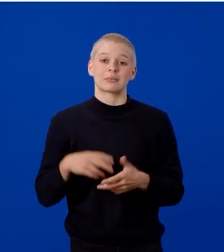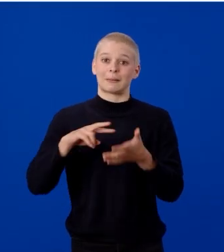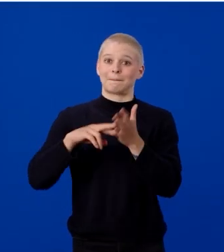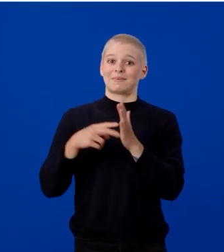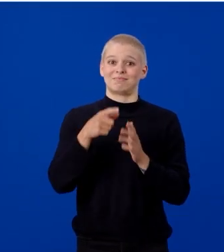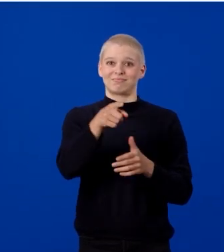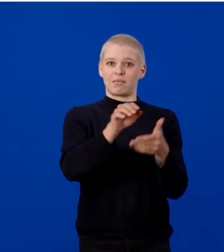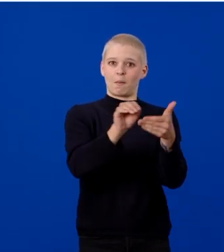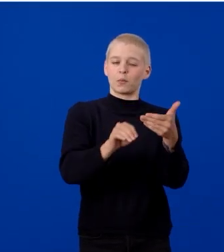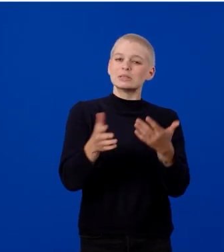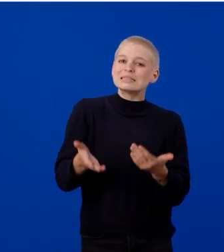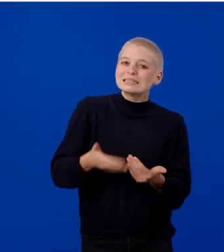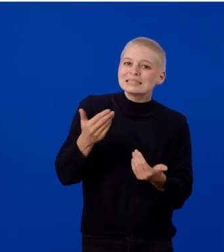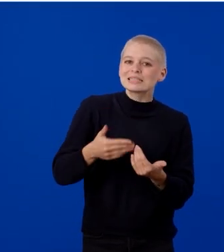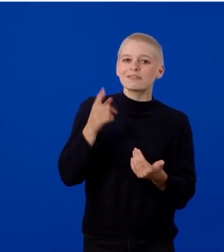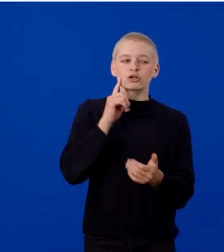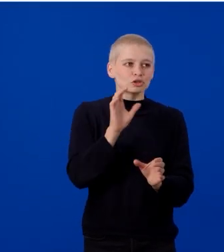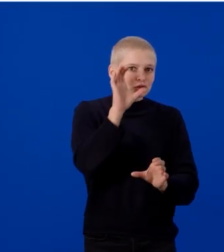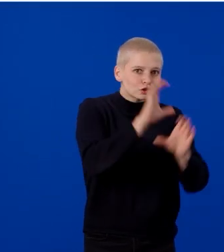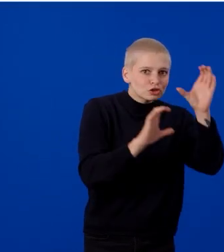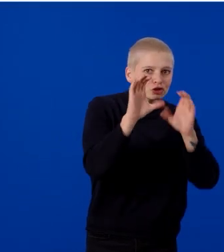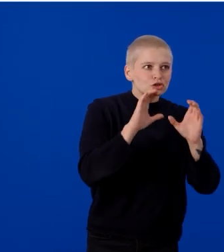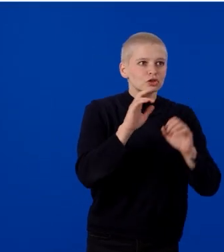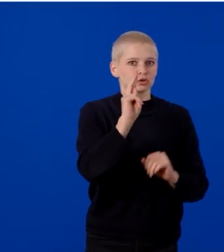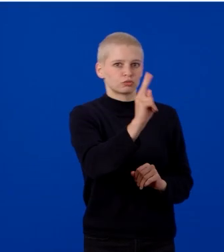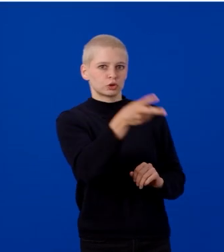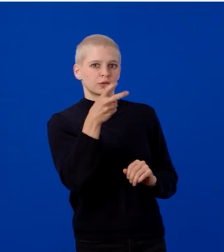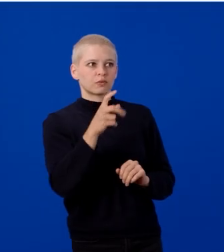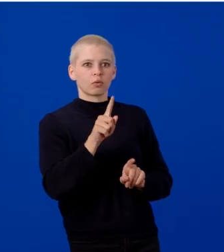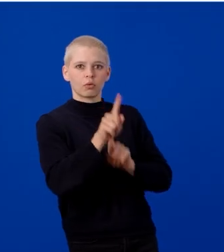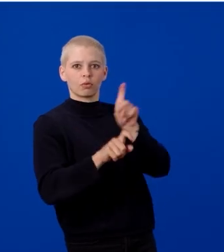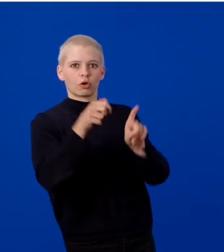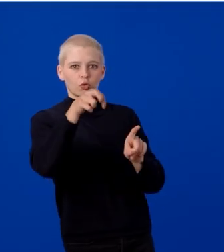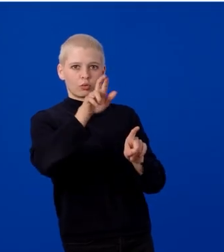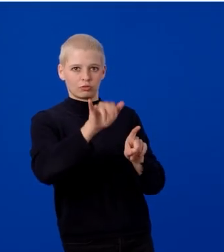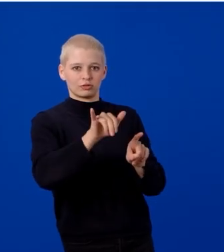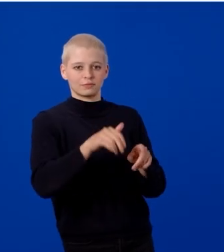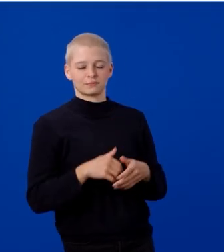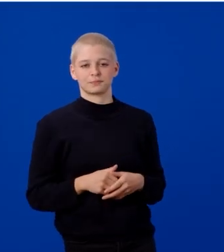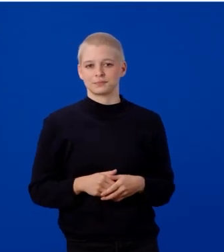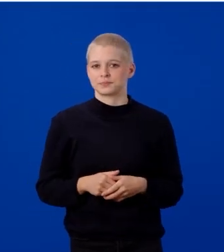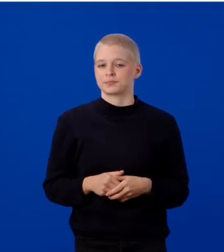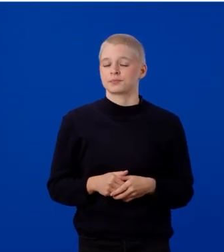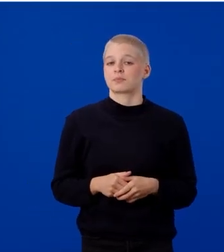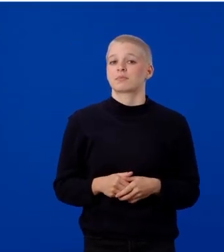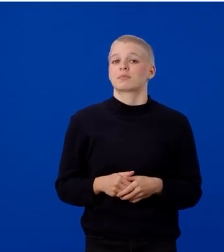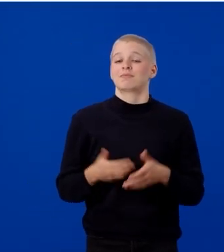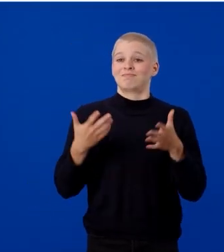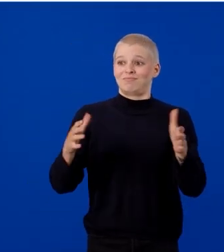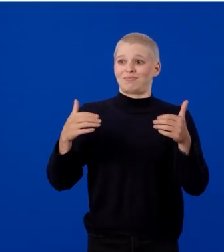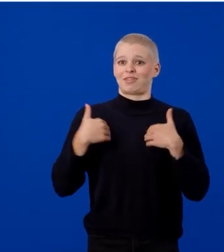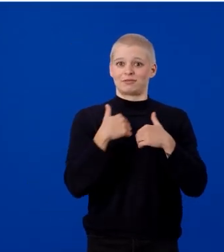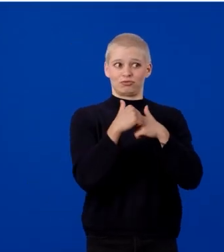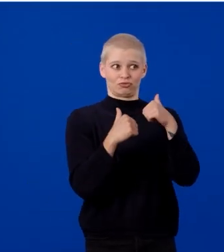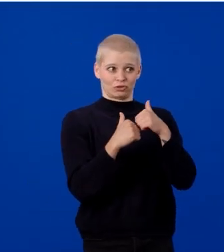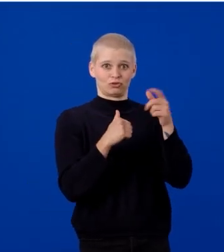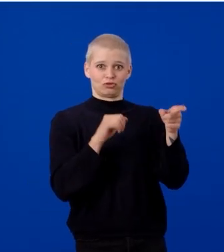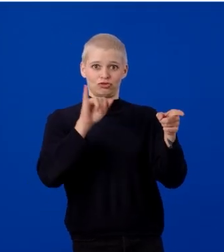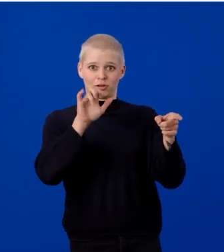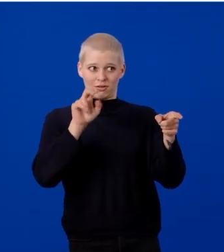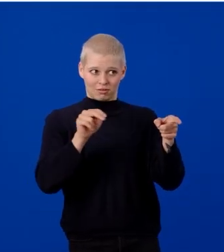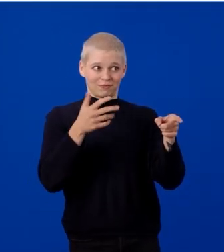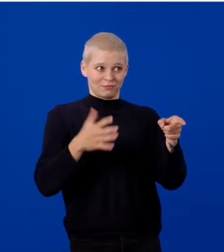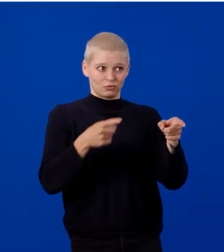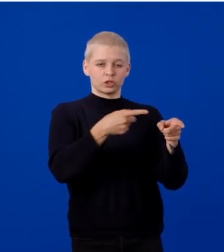easy for search, retrieval, and querying. Once we have our structured JSON, it can be